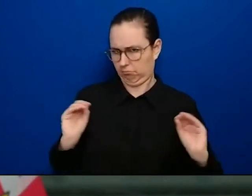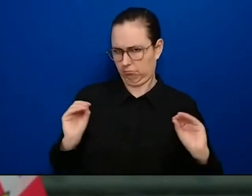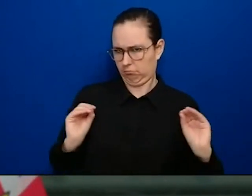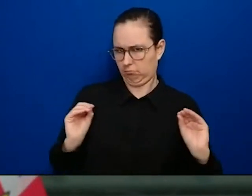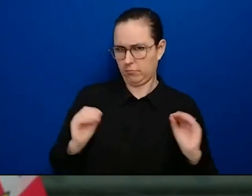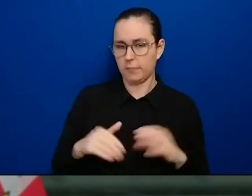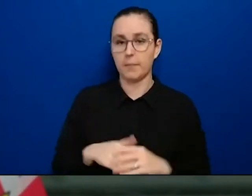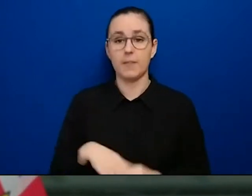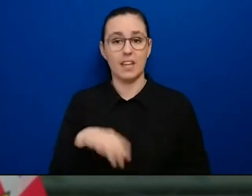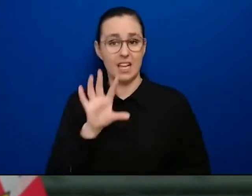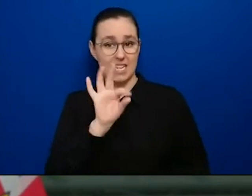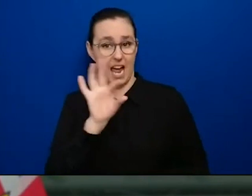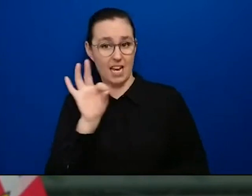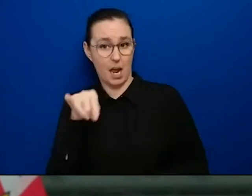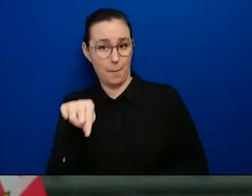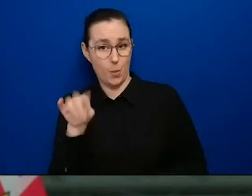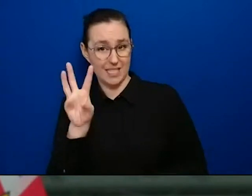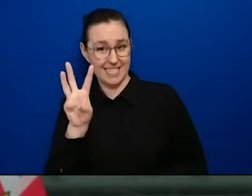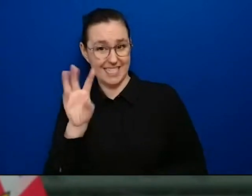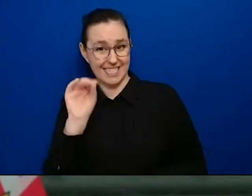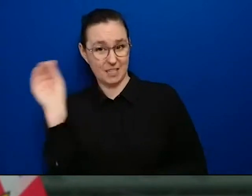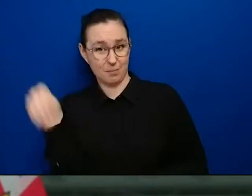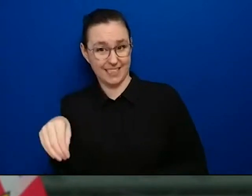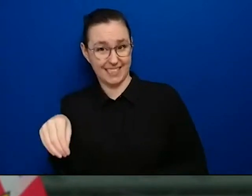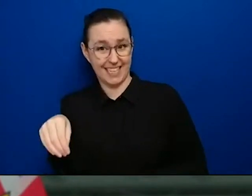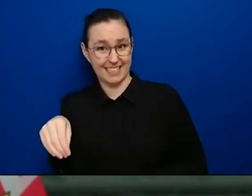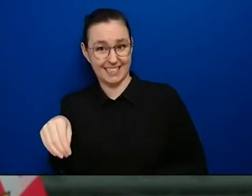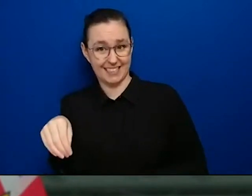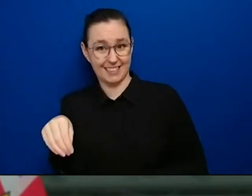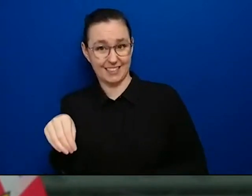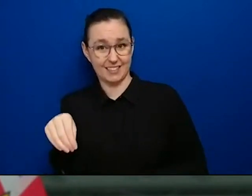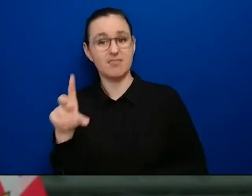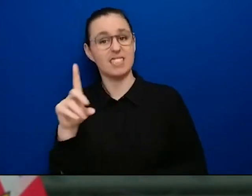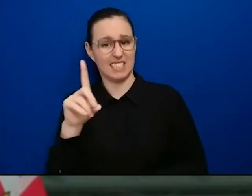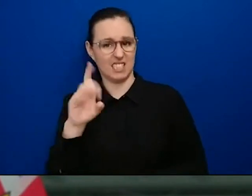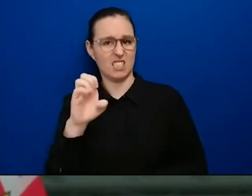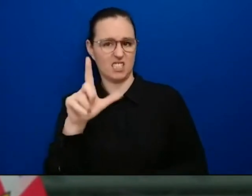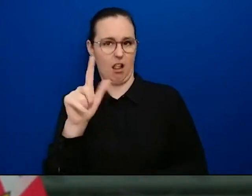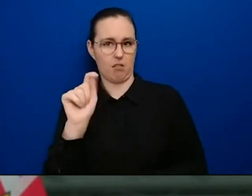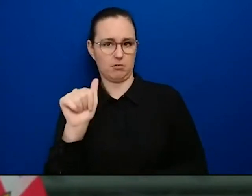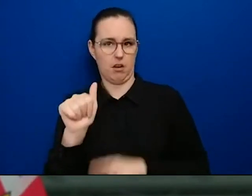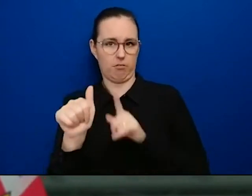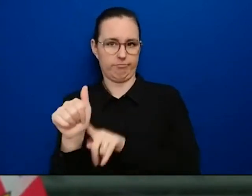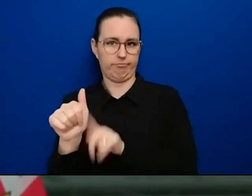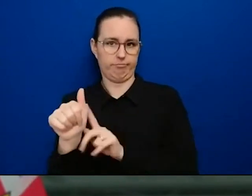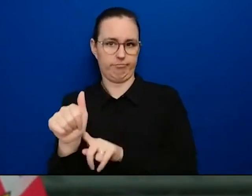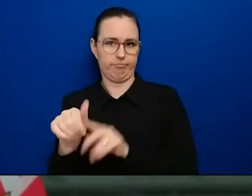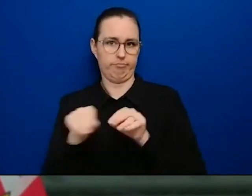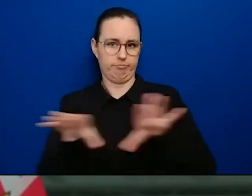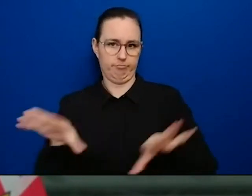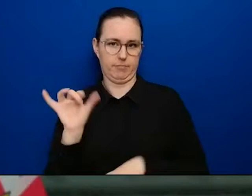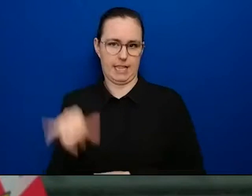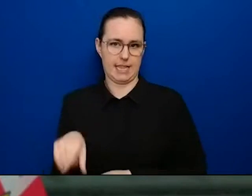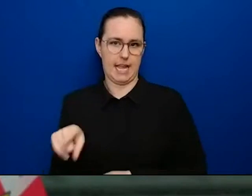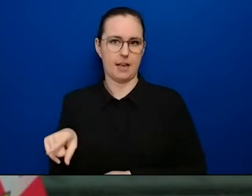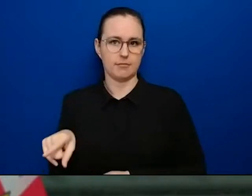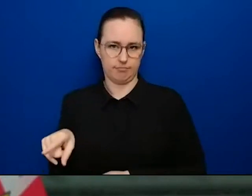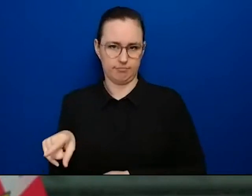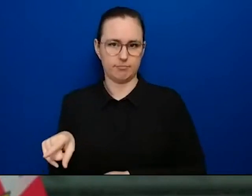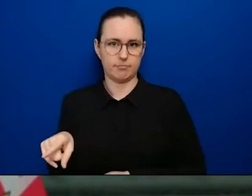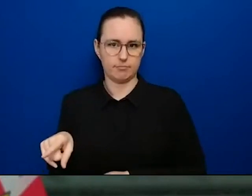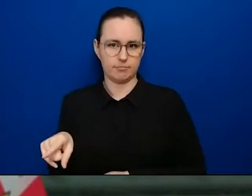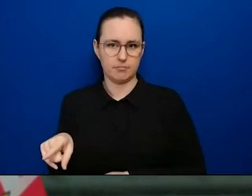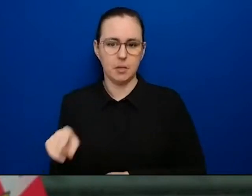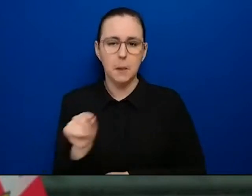think it is percent of our cases are the the delta strains that are AY24. 25, 27, and a smattering